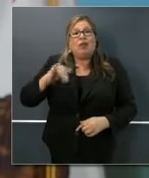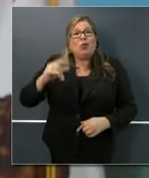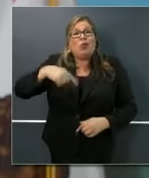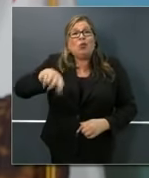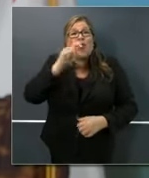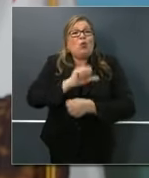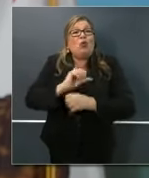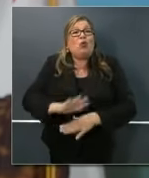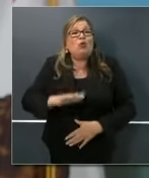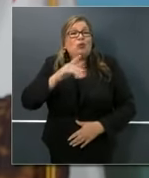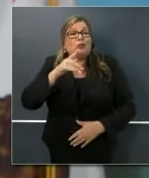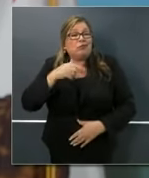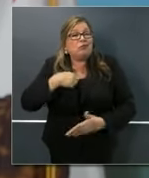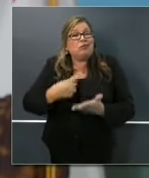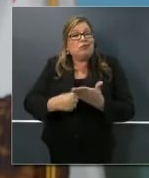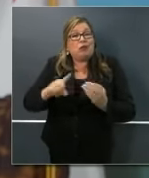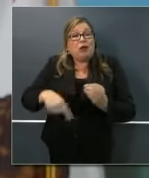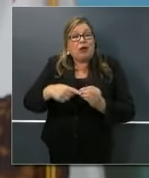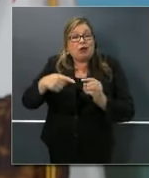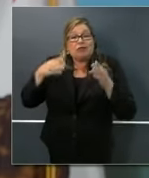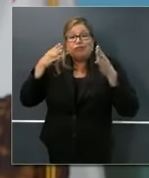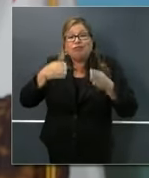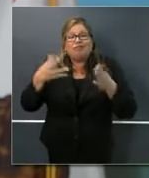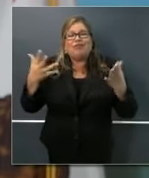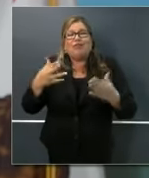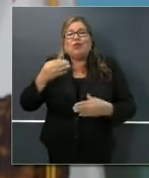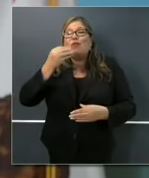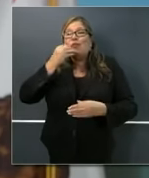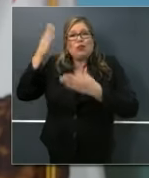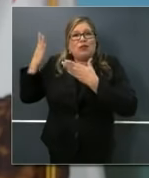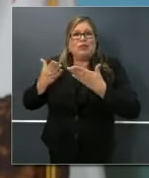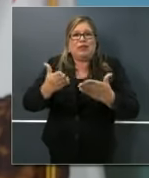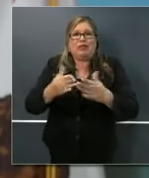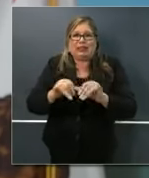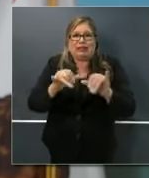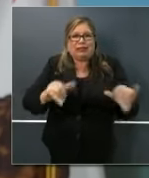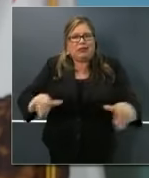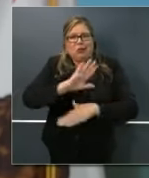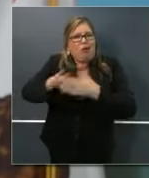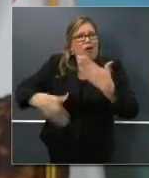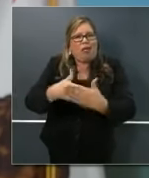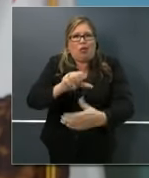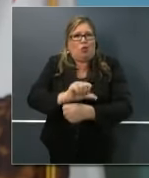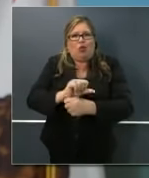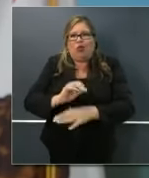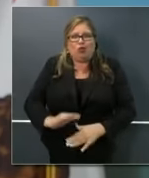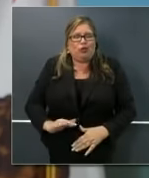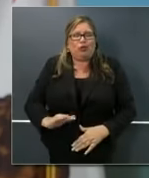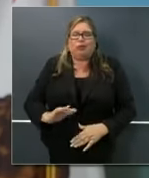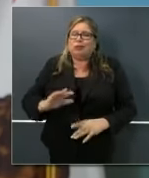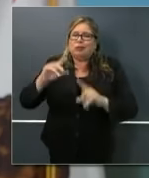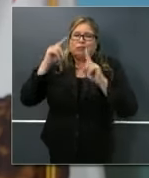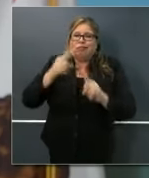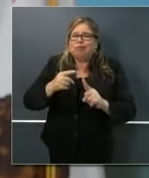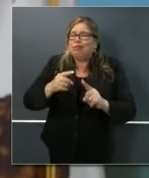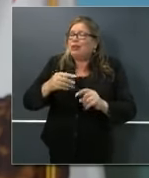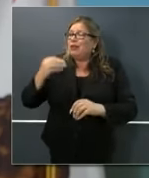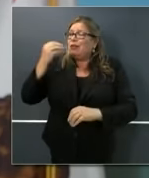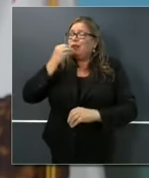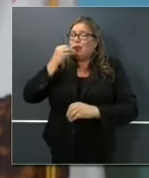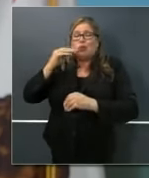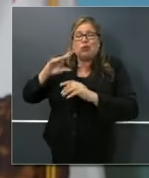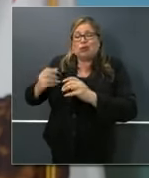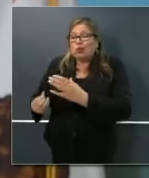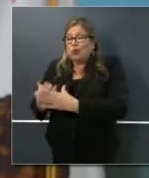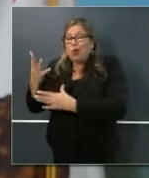I want to talk about work we're doing to support that sector and to support specifically the food chain in the